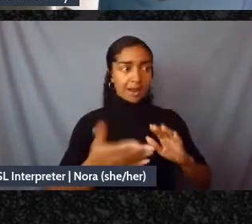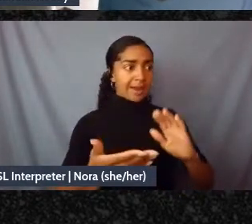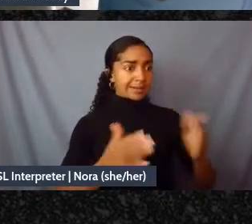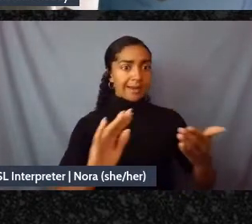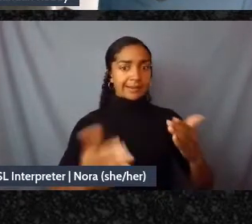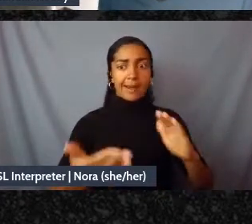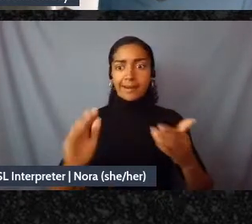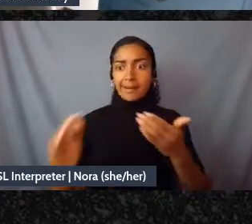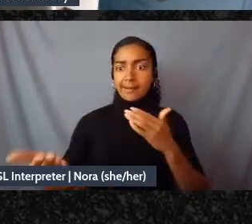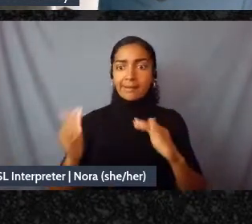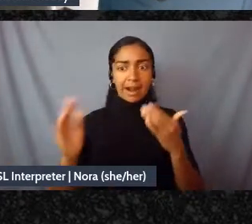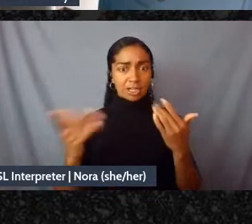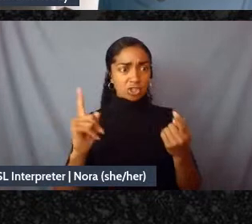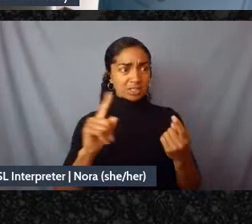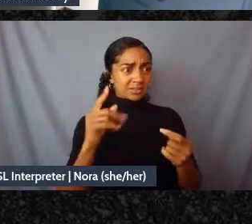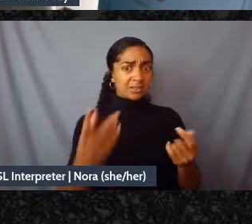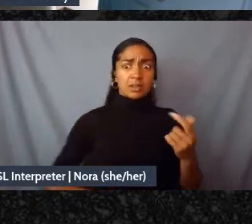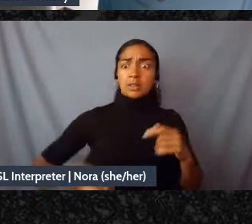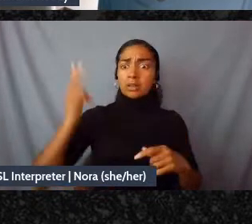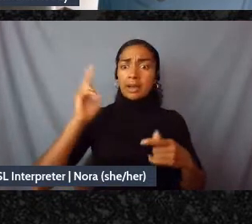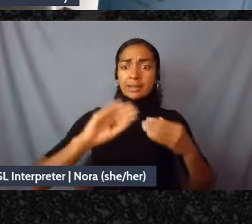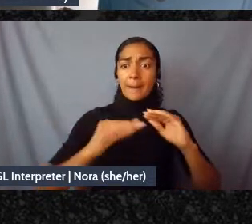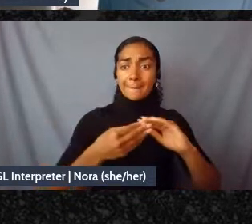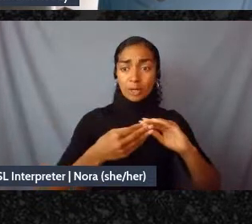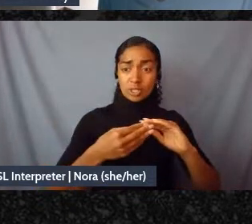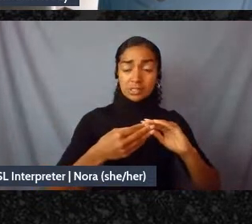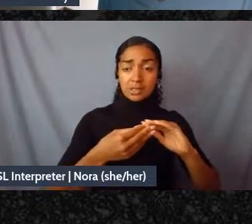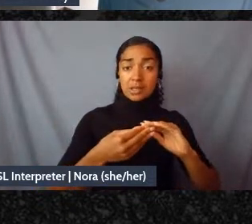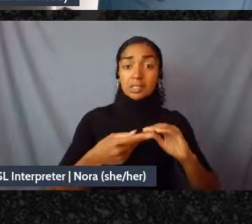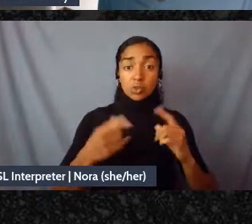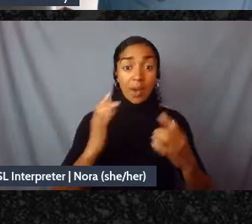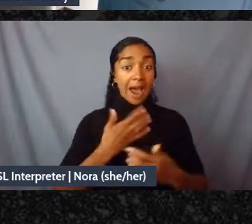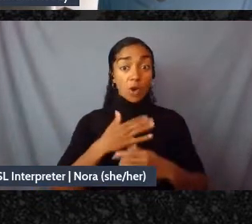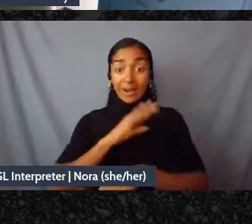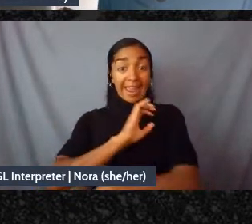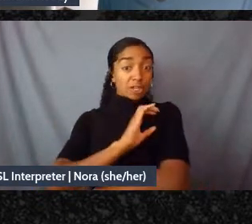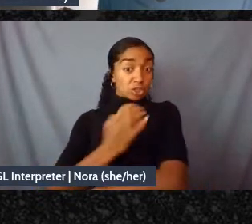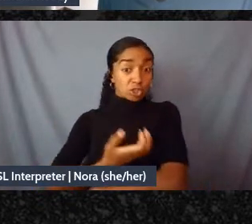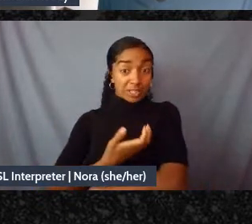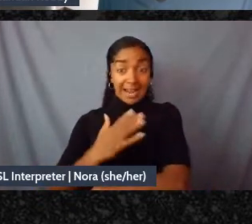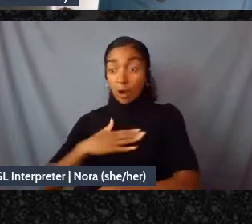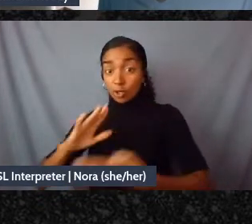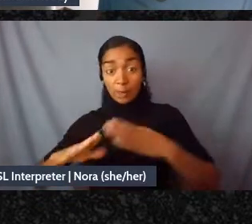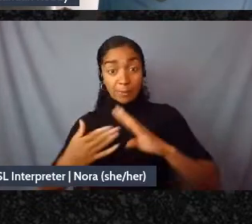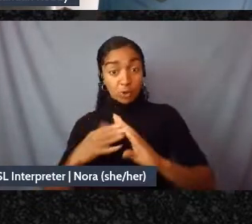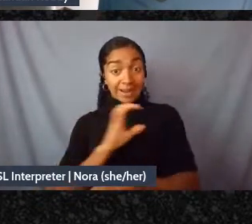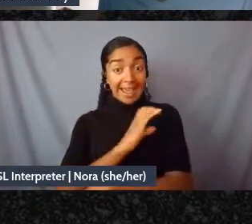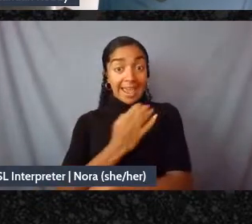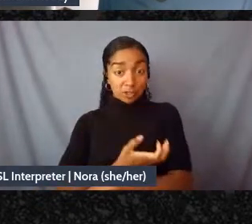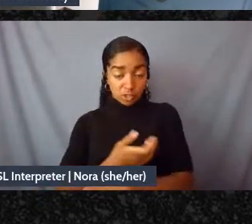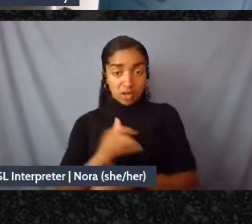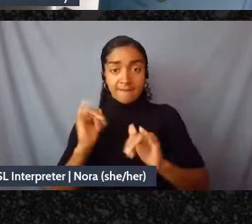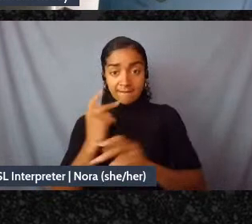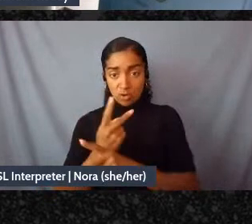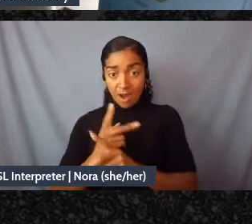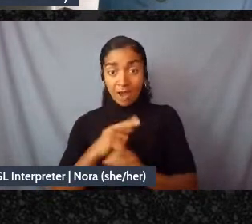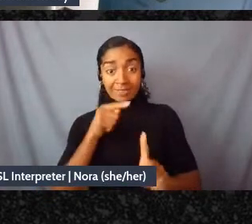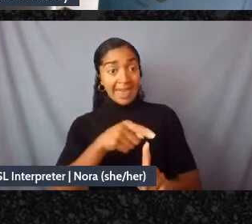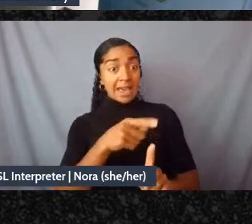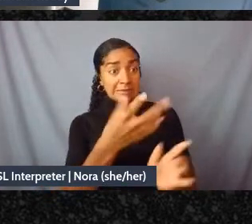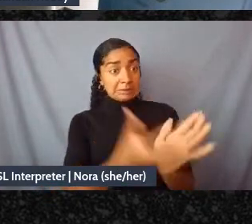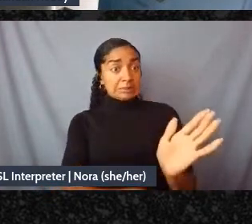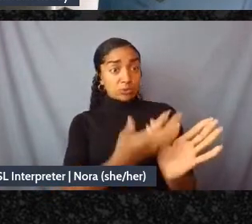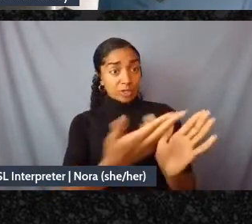them around the world right now so part of our energy our mycelial energy has to be literally how do we flow resources there and I know there's always